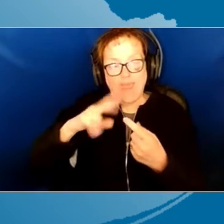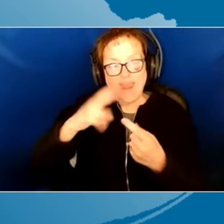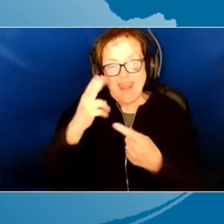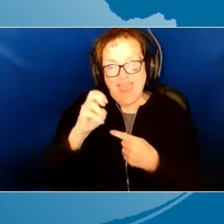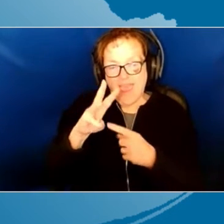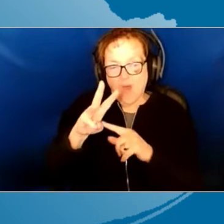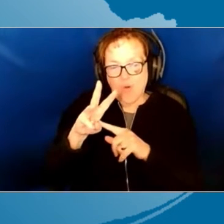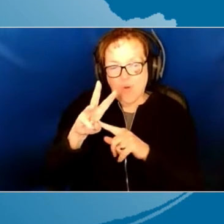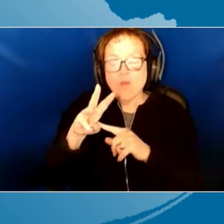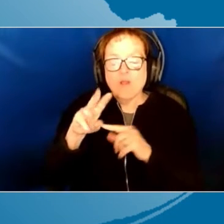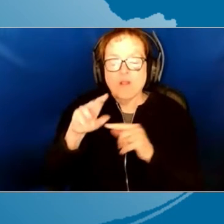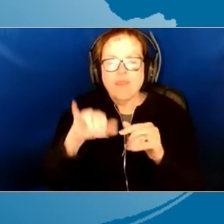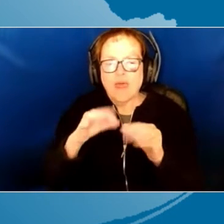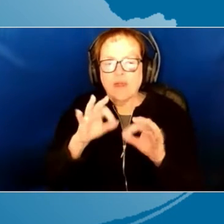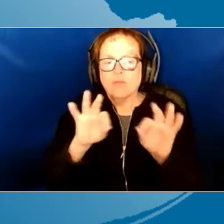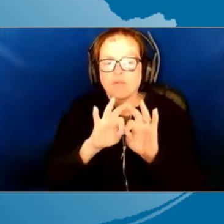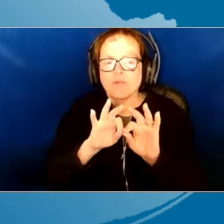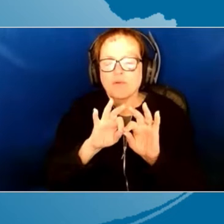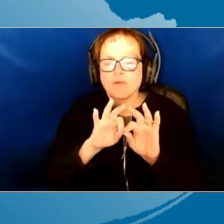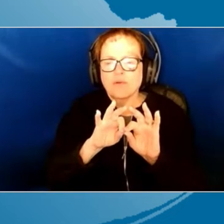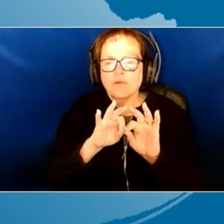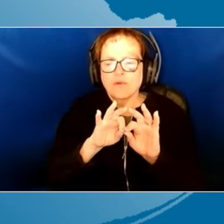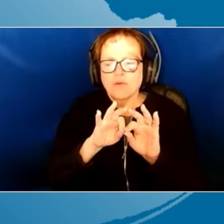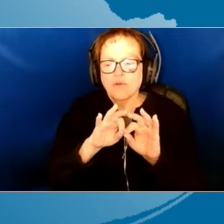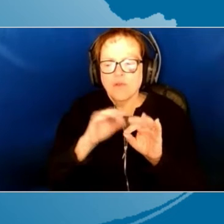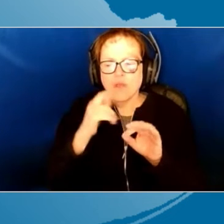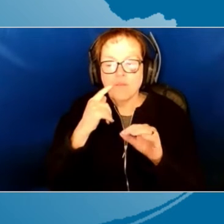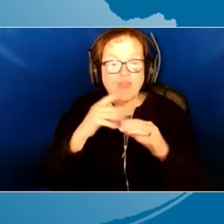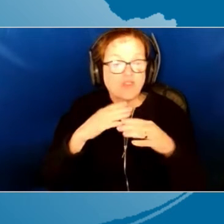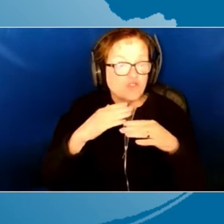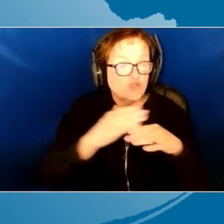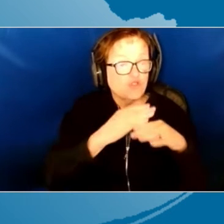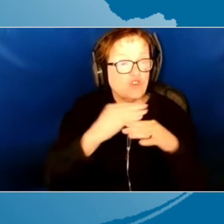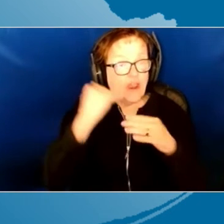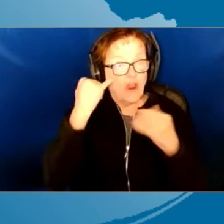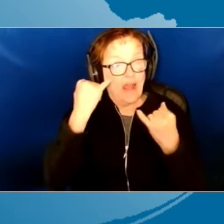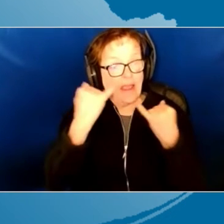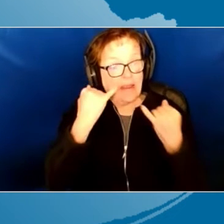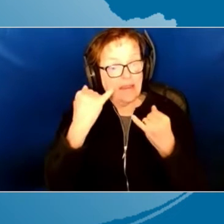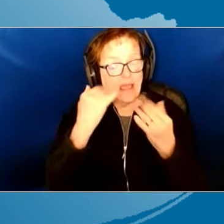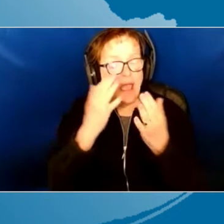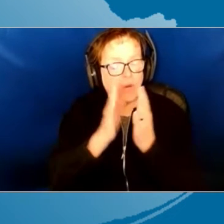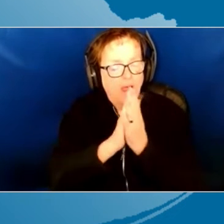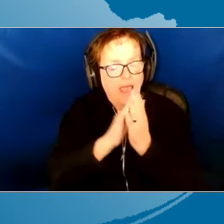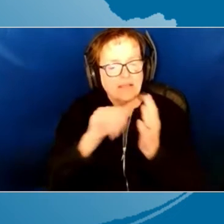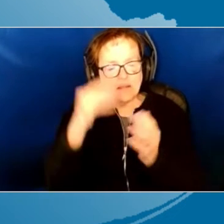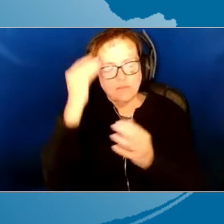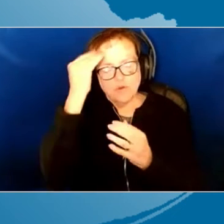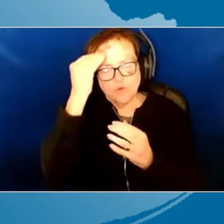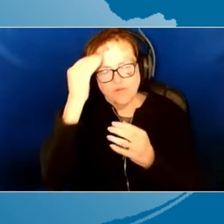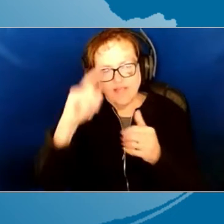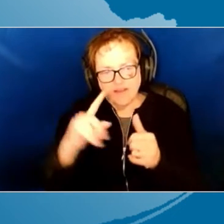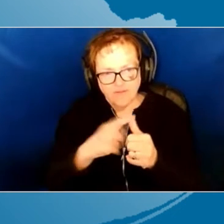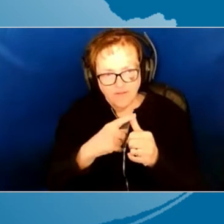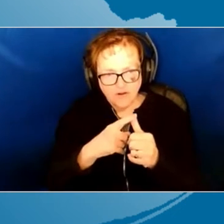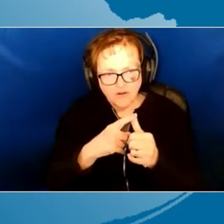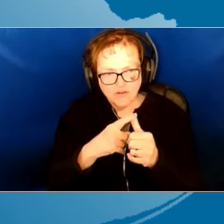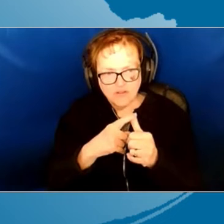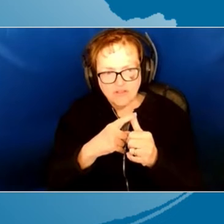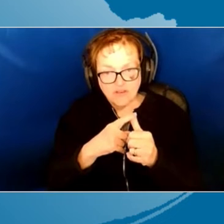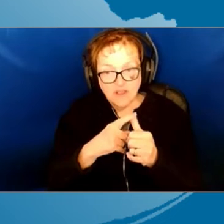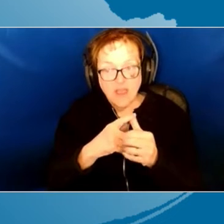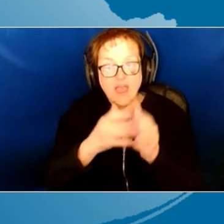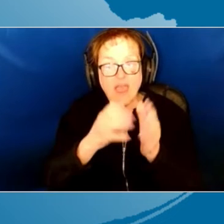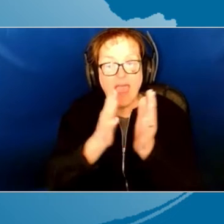So instead of jumping in to share an idea, I'm going to ask them to reflect first. I'm going to ask before